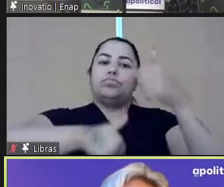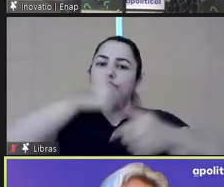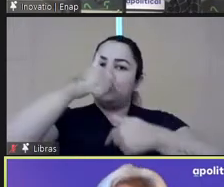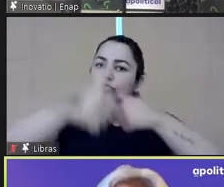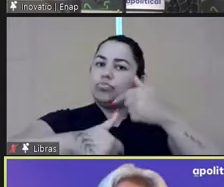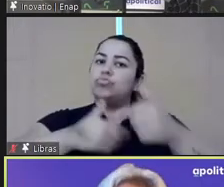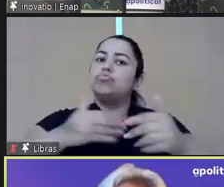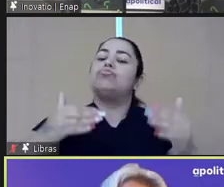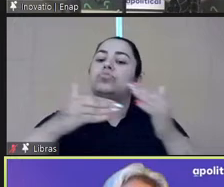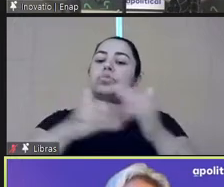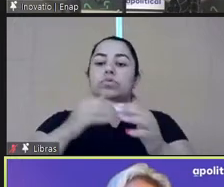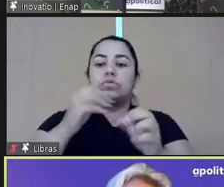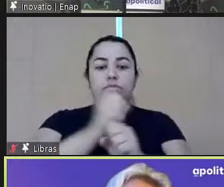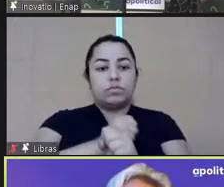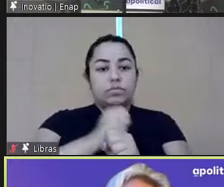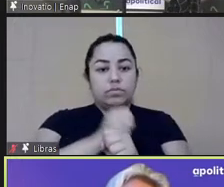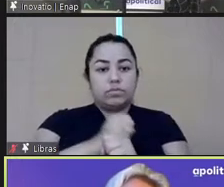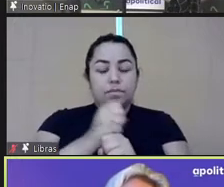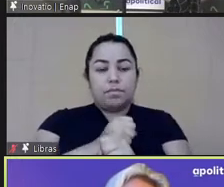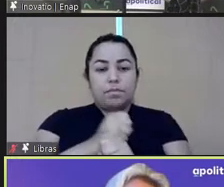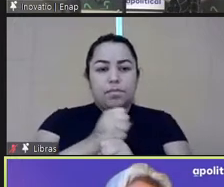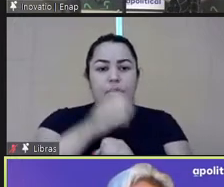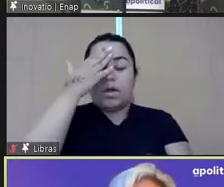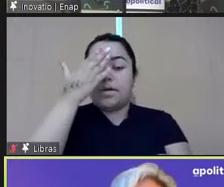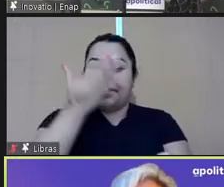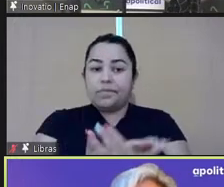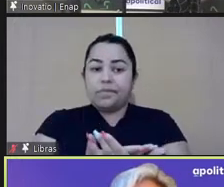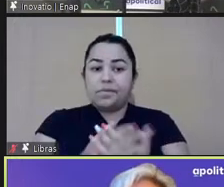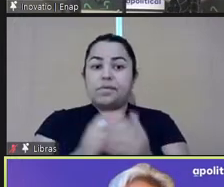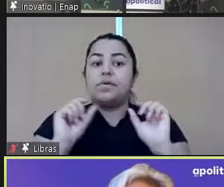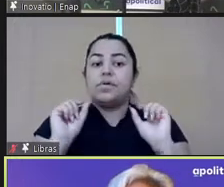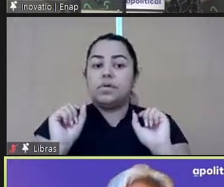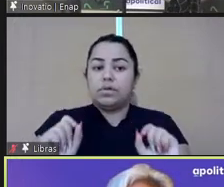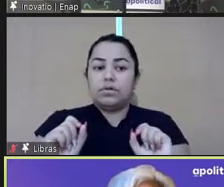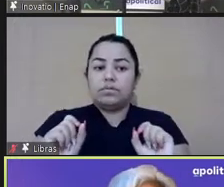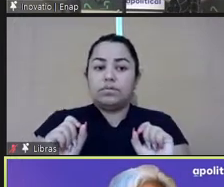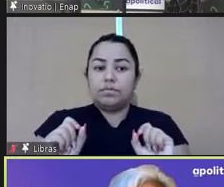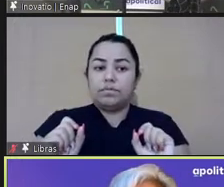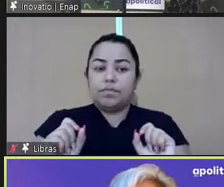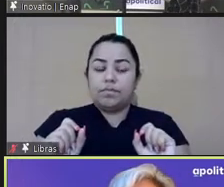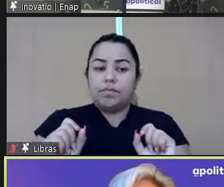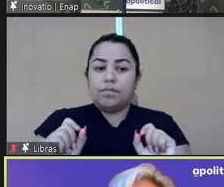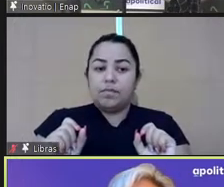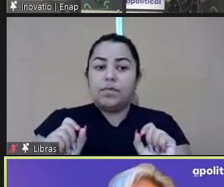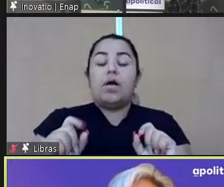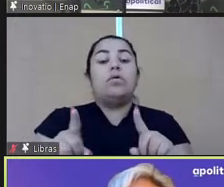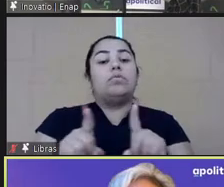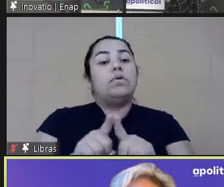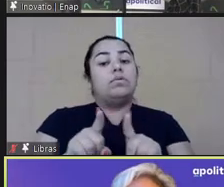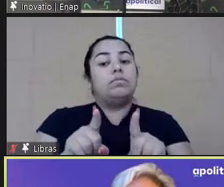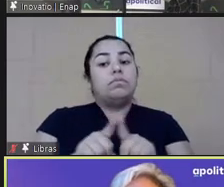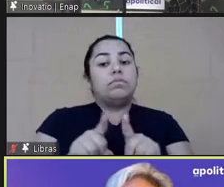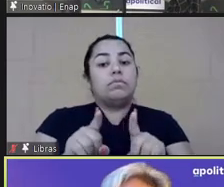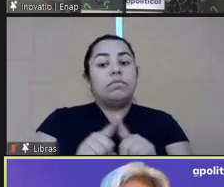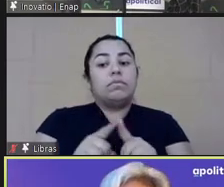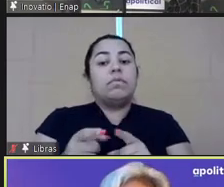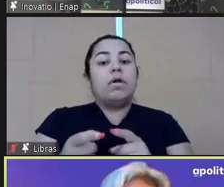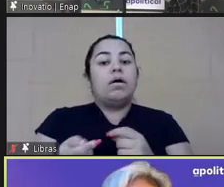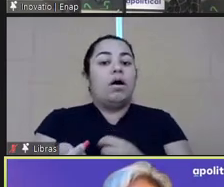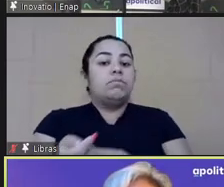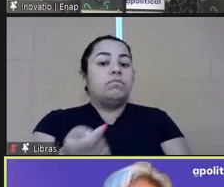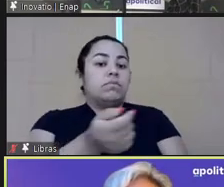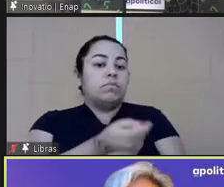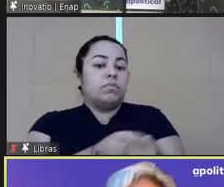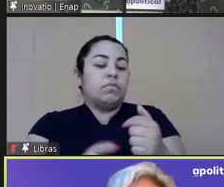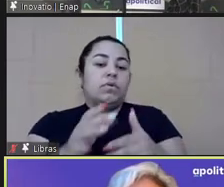We believe that there's never been a more compelling case for investing in public leadership, especially when the human race